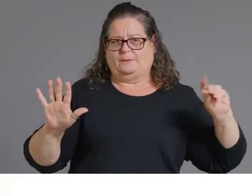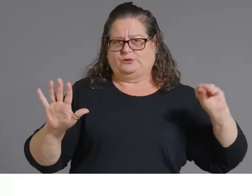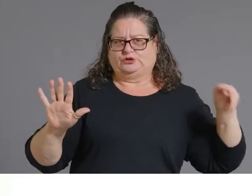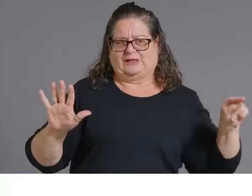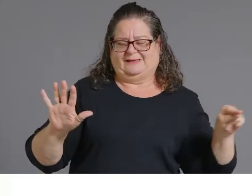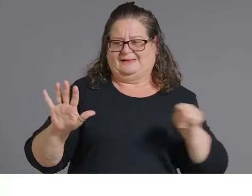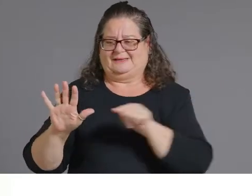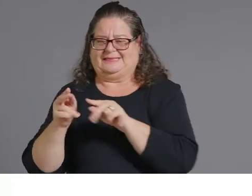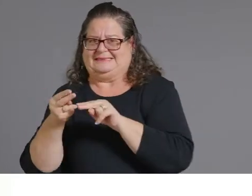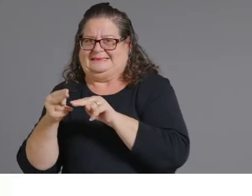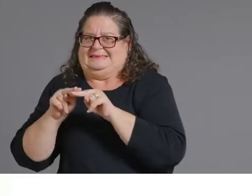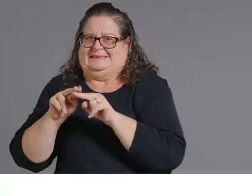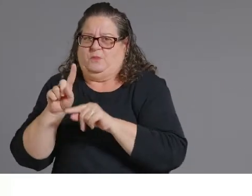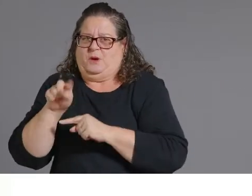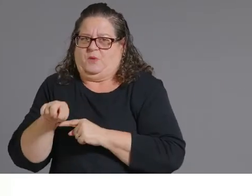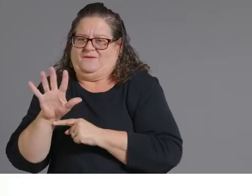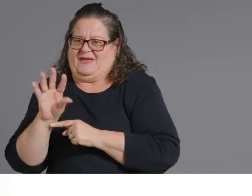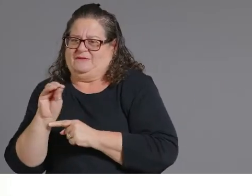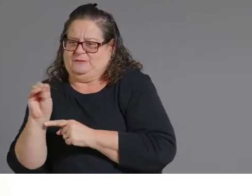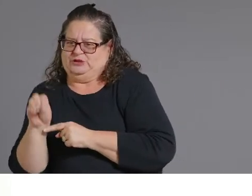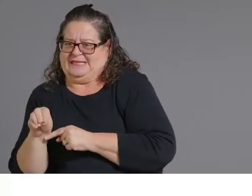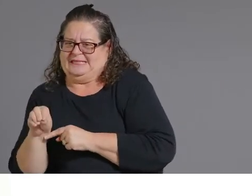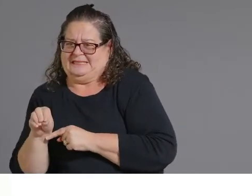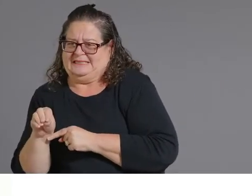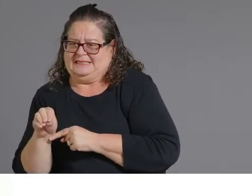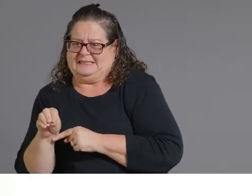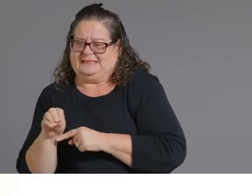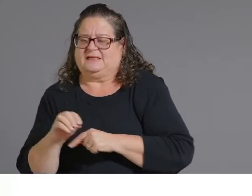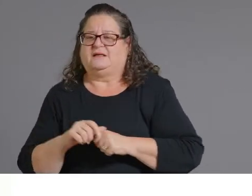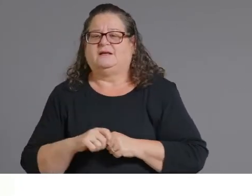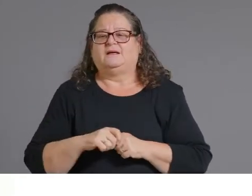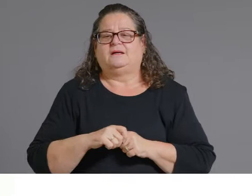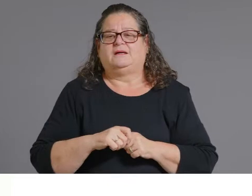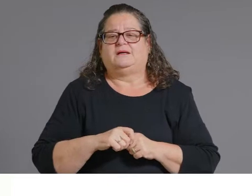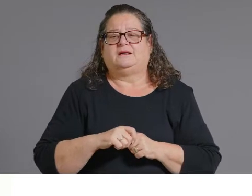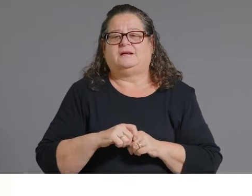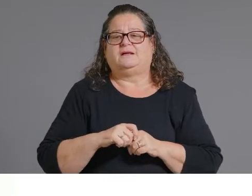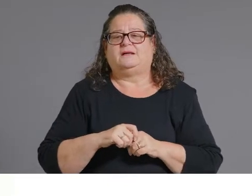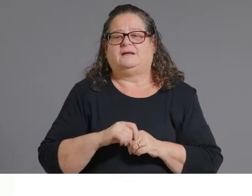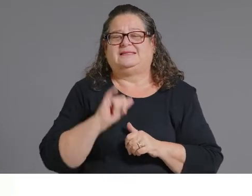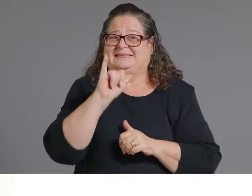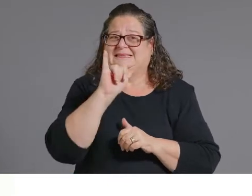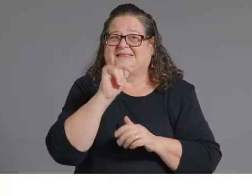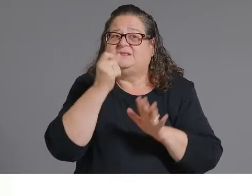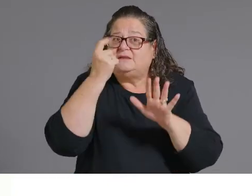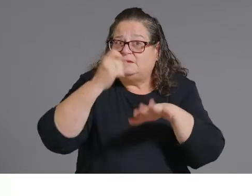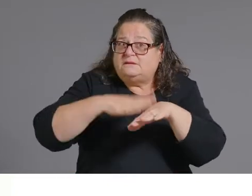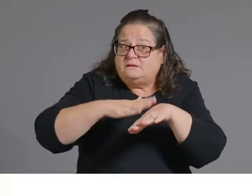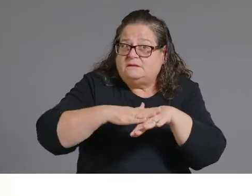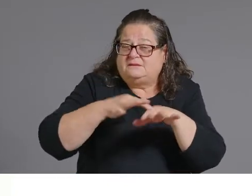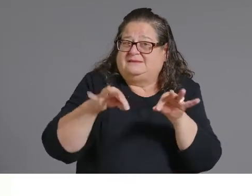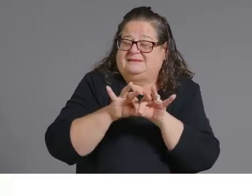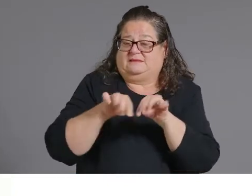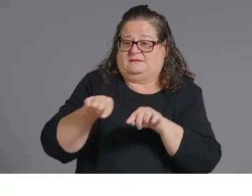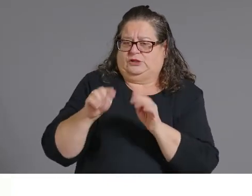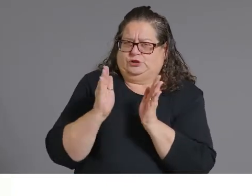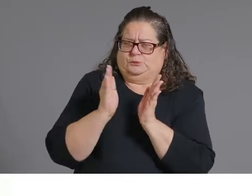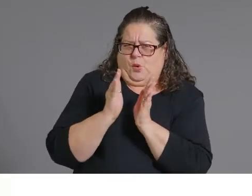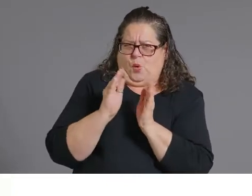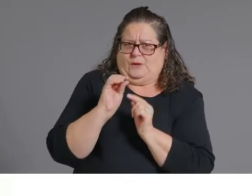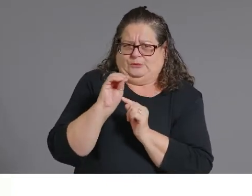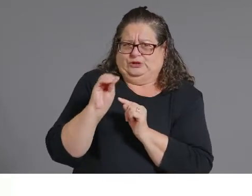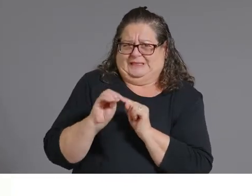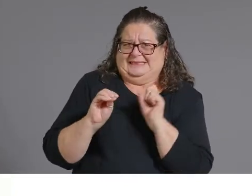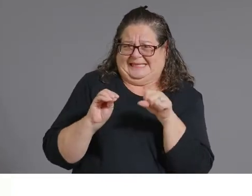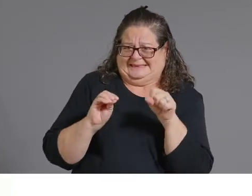what is very important is that this represents a very small number of adolescents 20 hospitalizations between the ages of 12